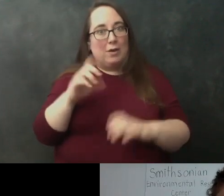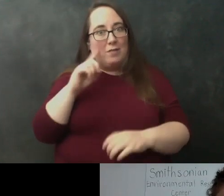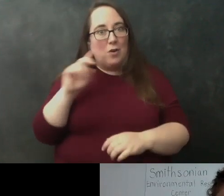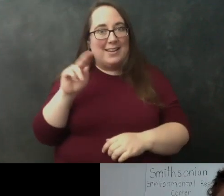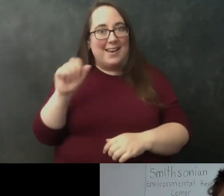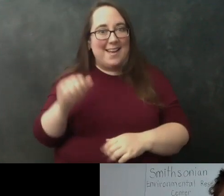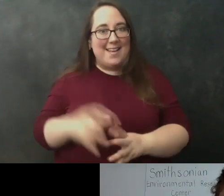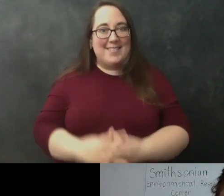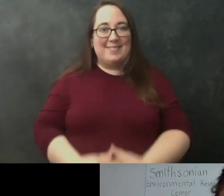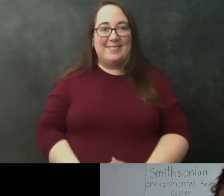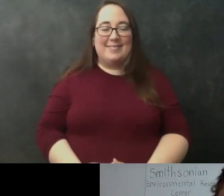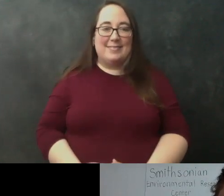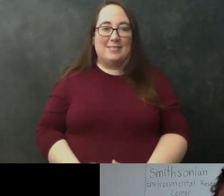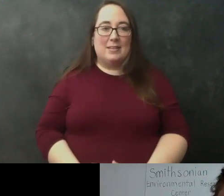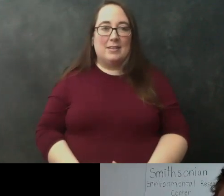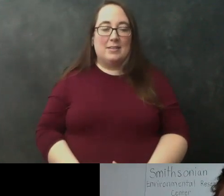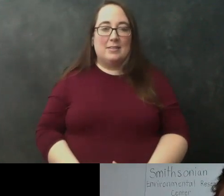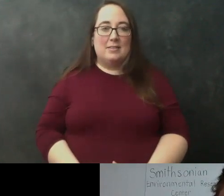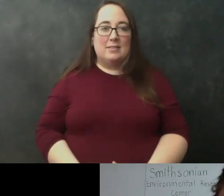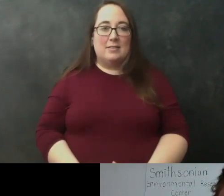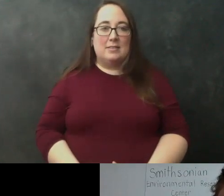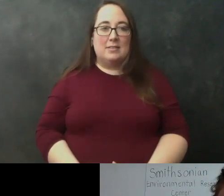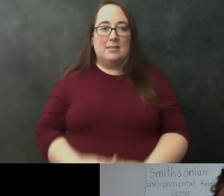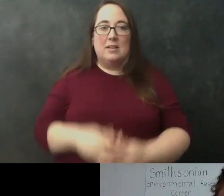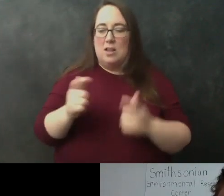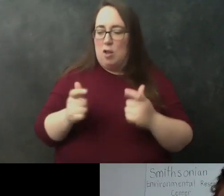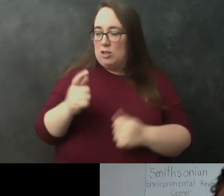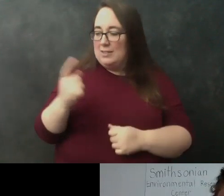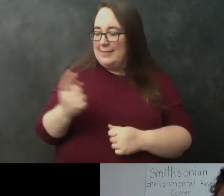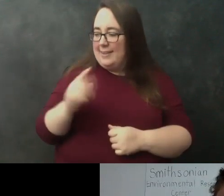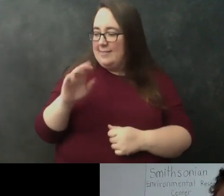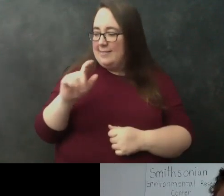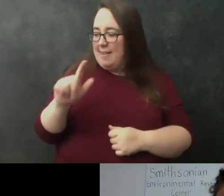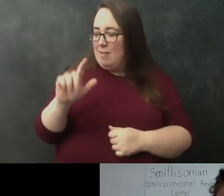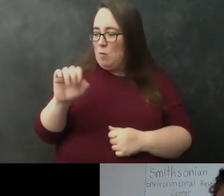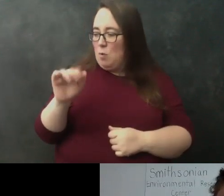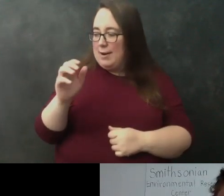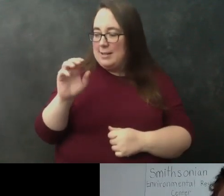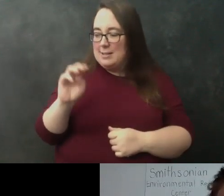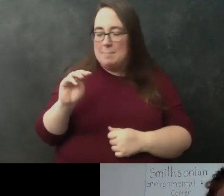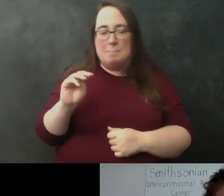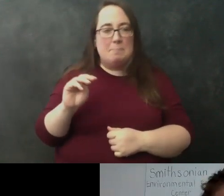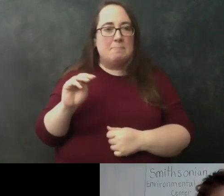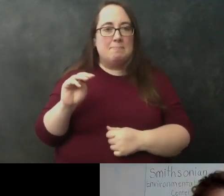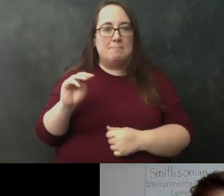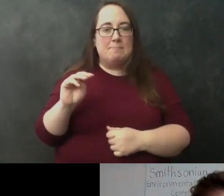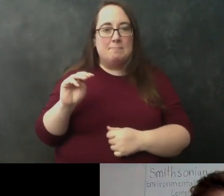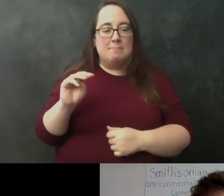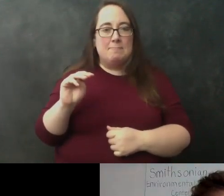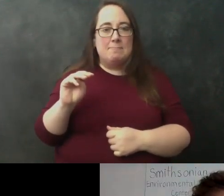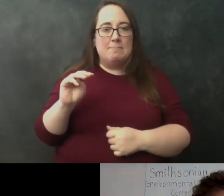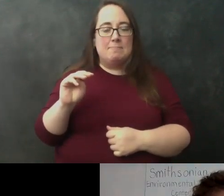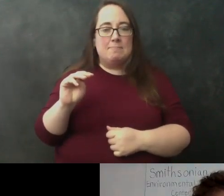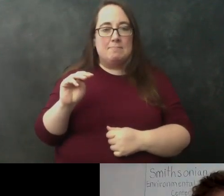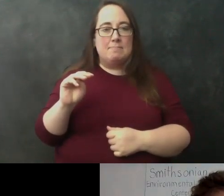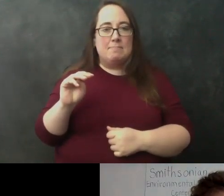it's